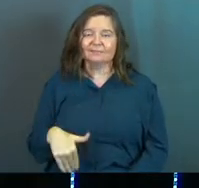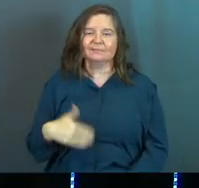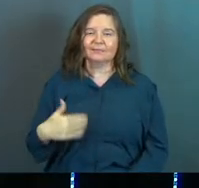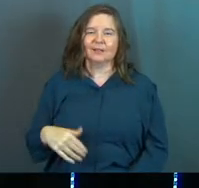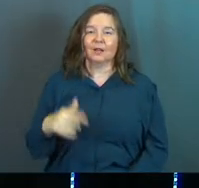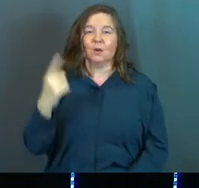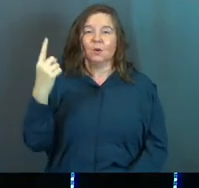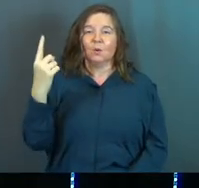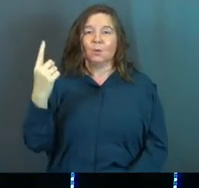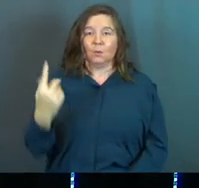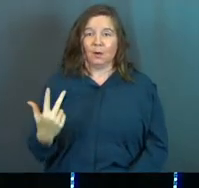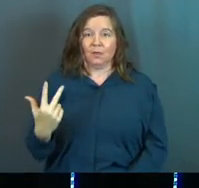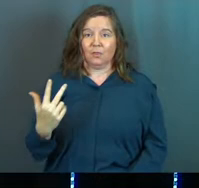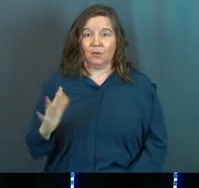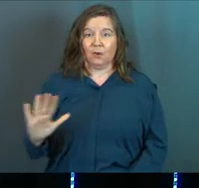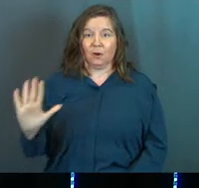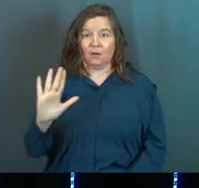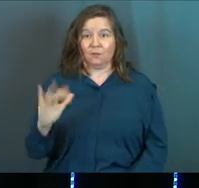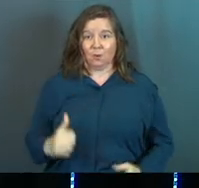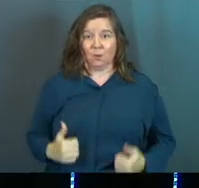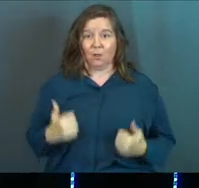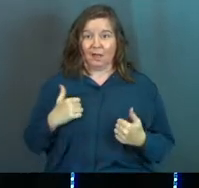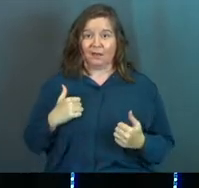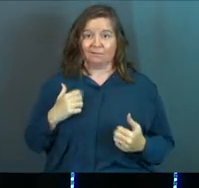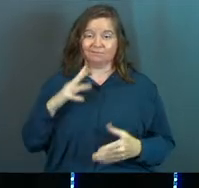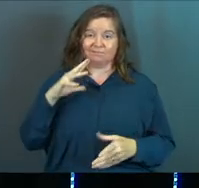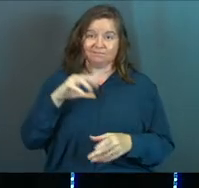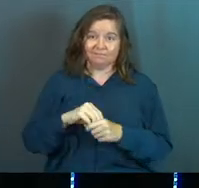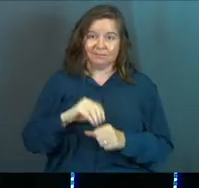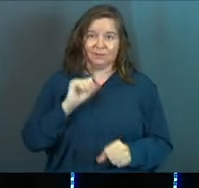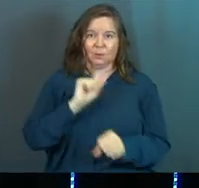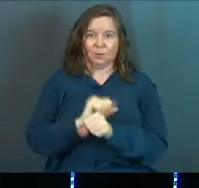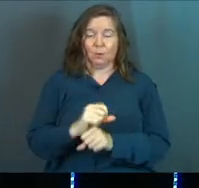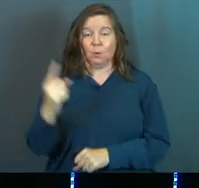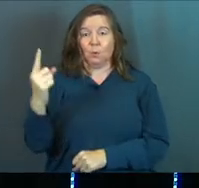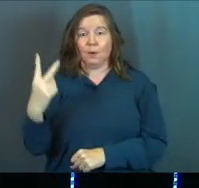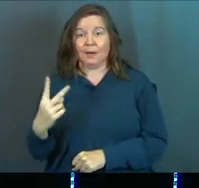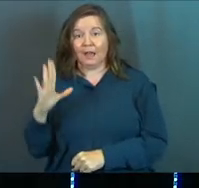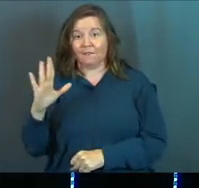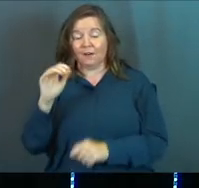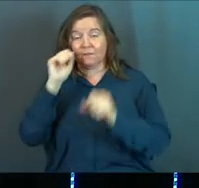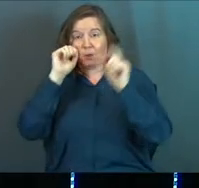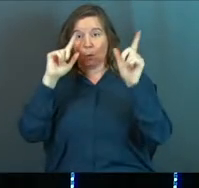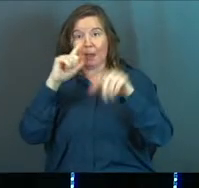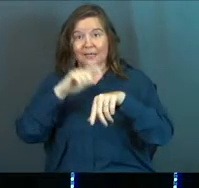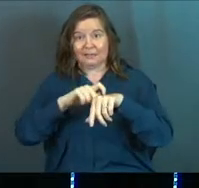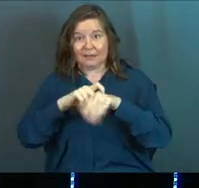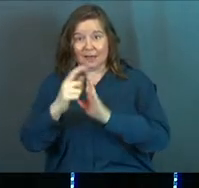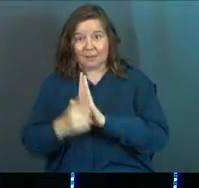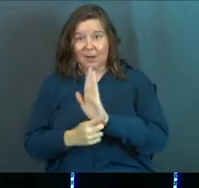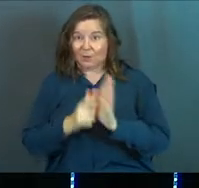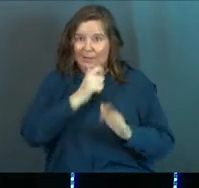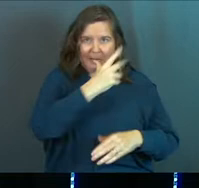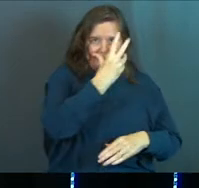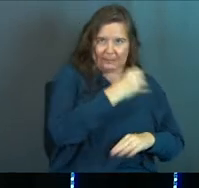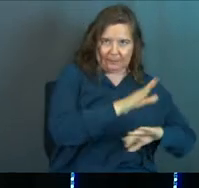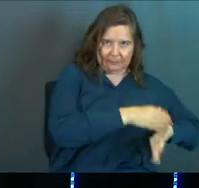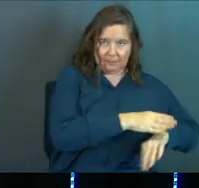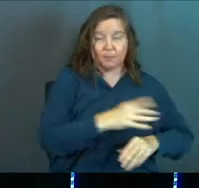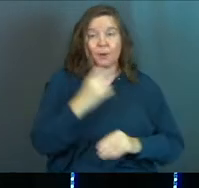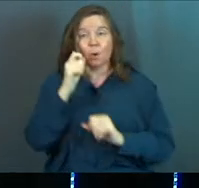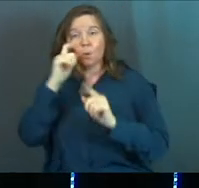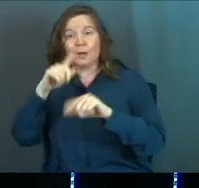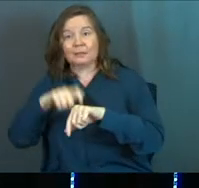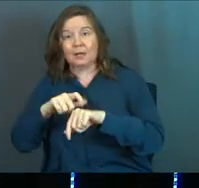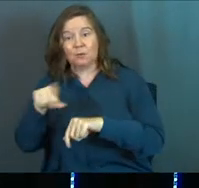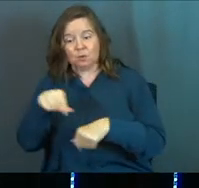One third of your life is work. One half of your waking hours, non-sleep hours, you